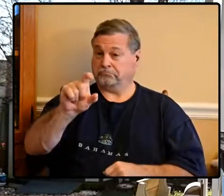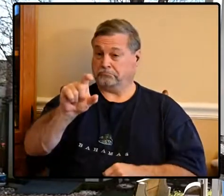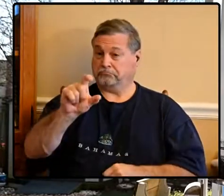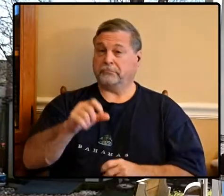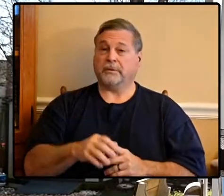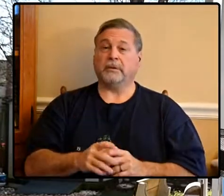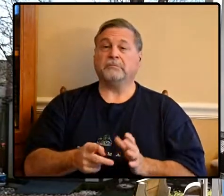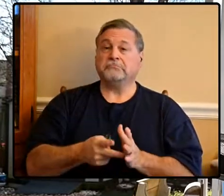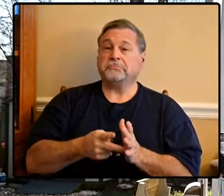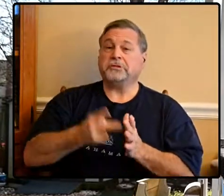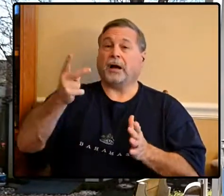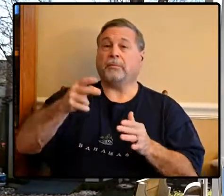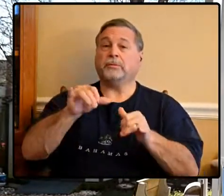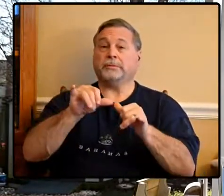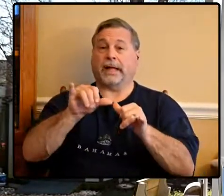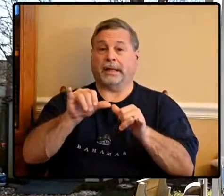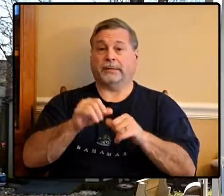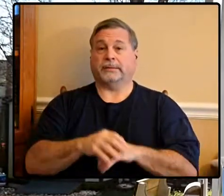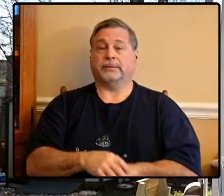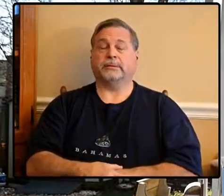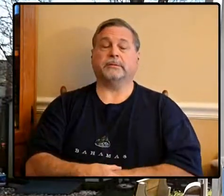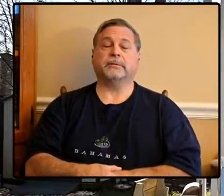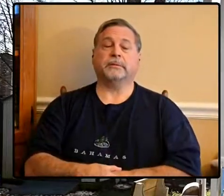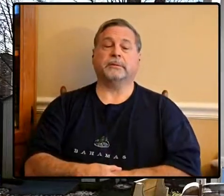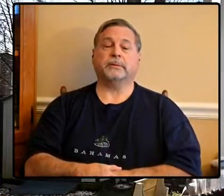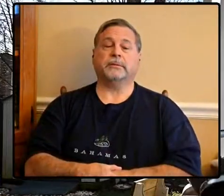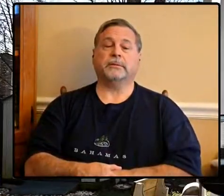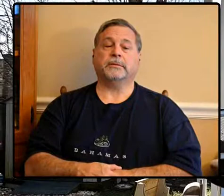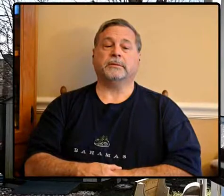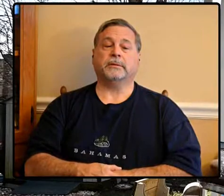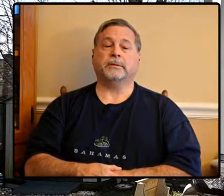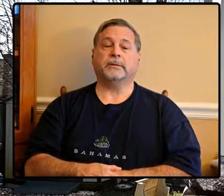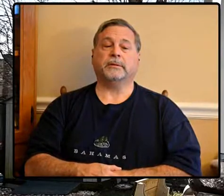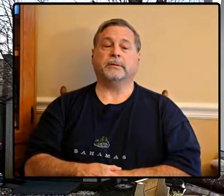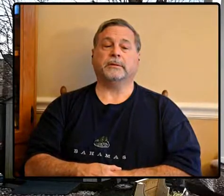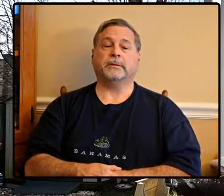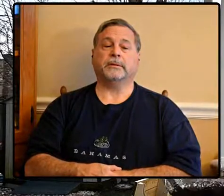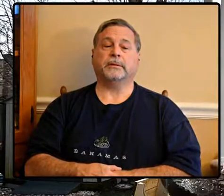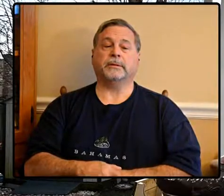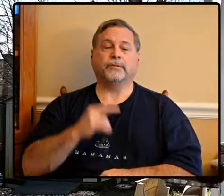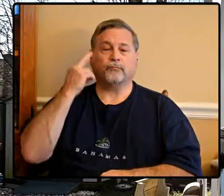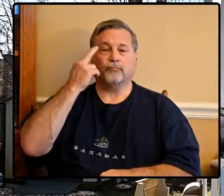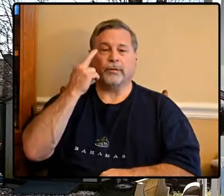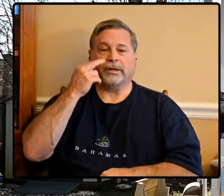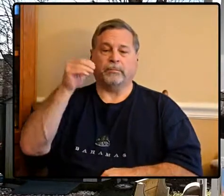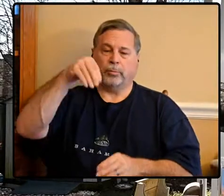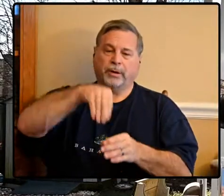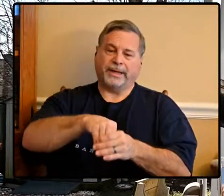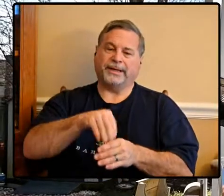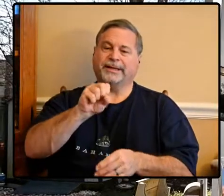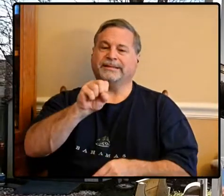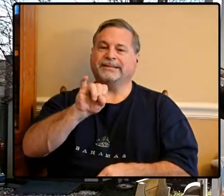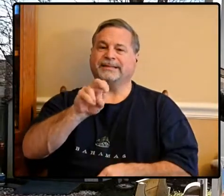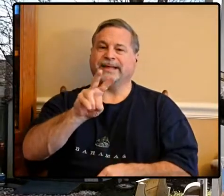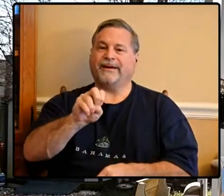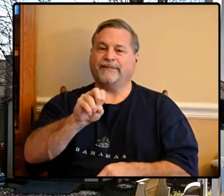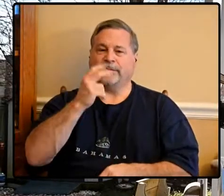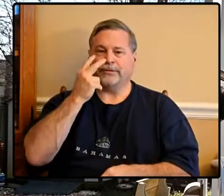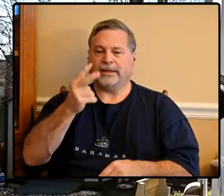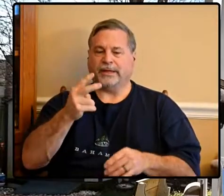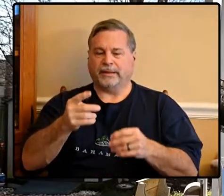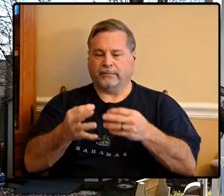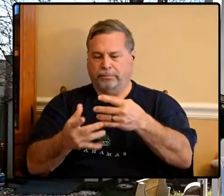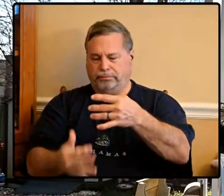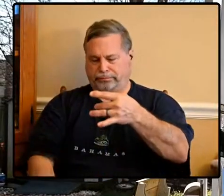they almost doubled in their size when you reason you put in the sieve you see this dark chaff